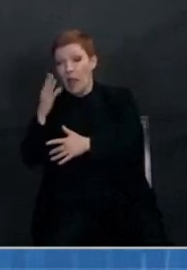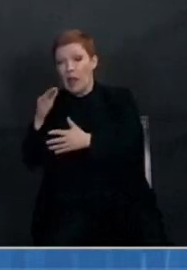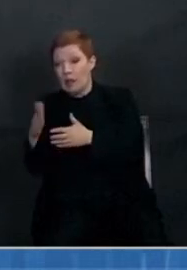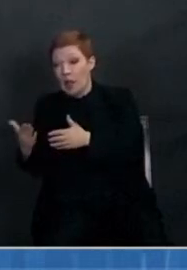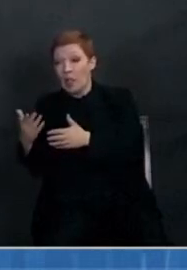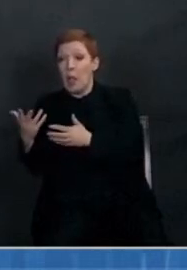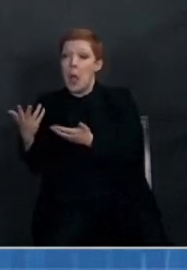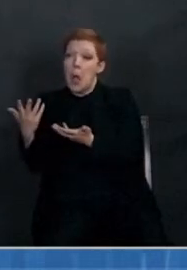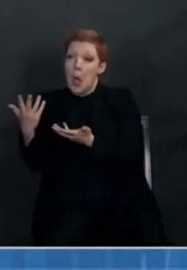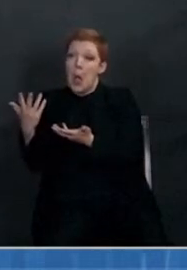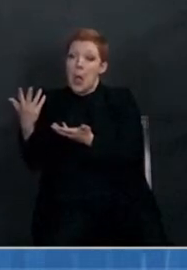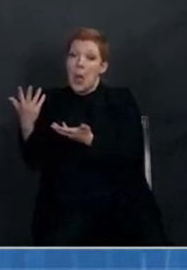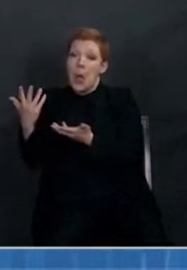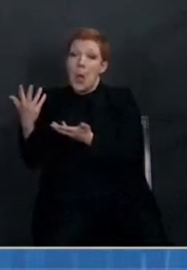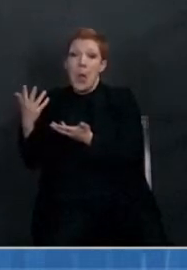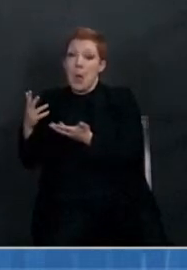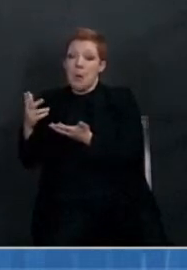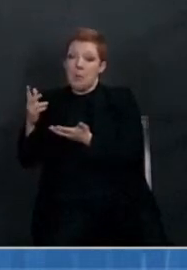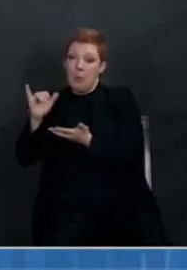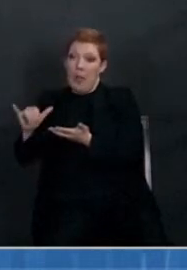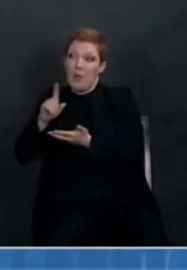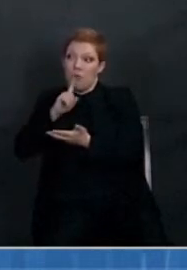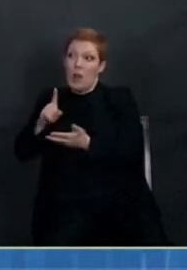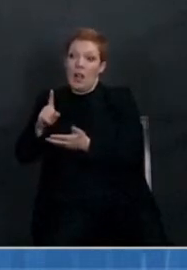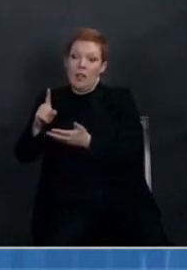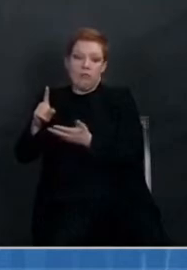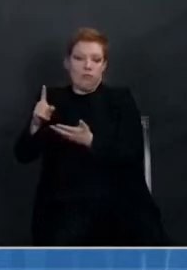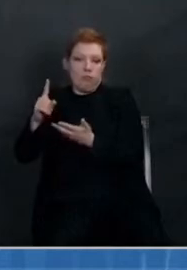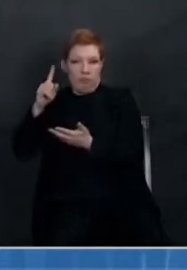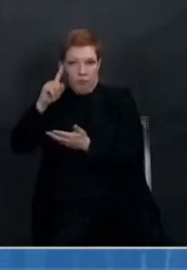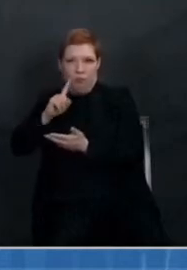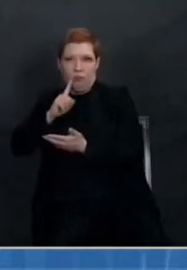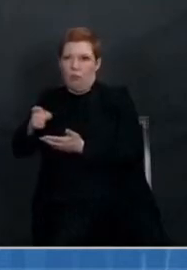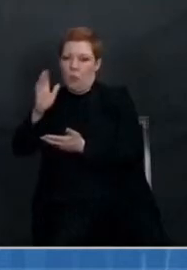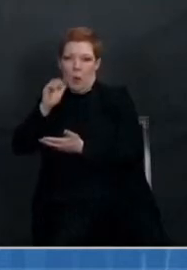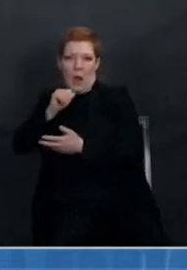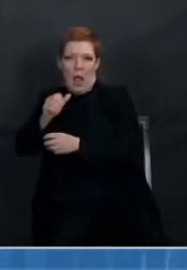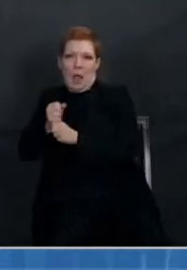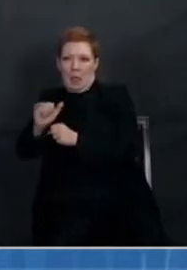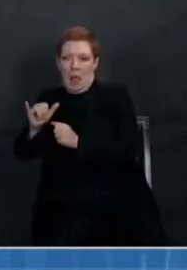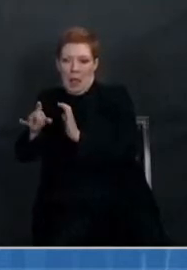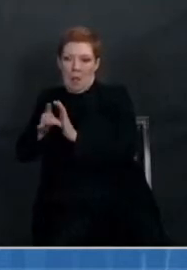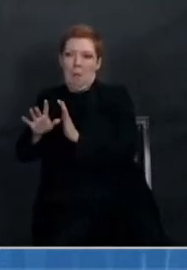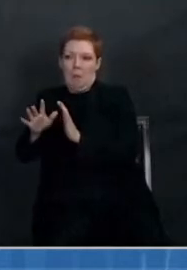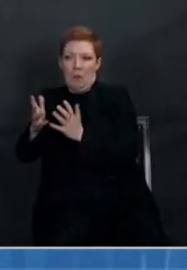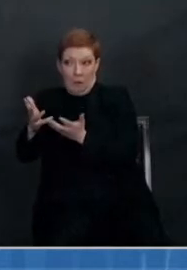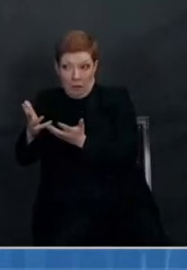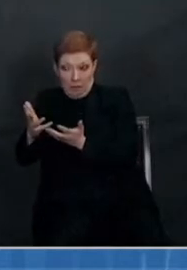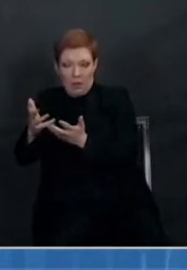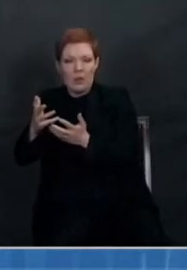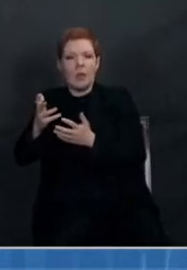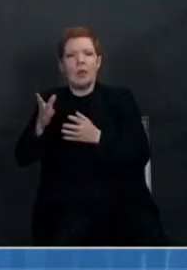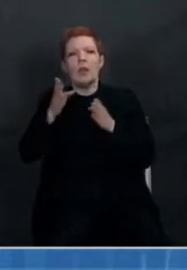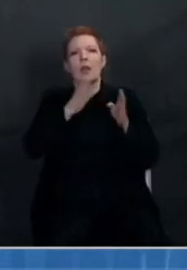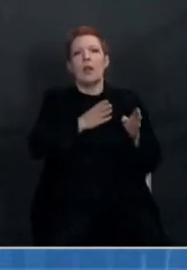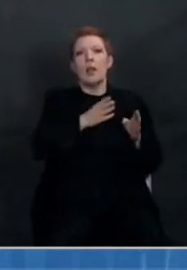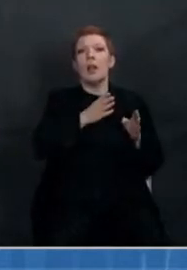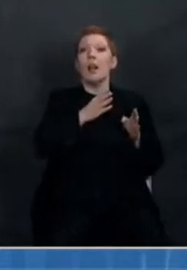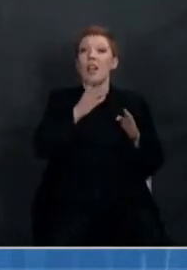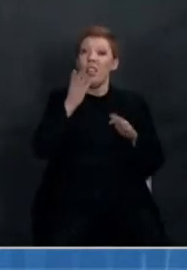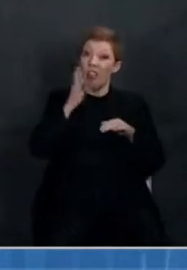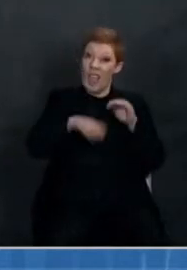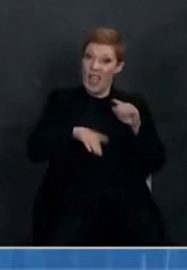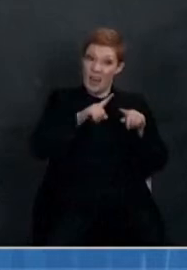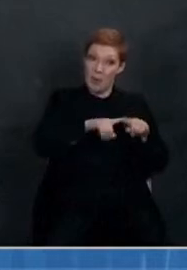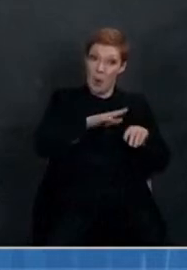single dose disease. And there may be maybe areas of the country and or different age groups, depending upon the data, as